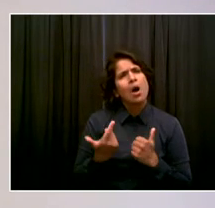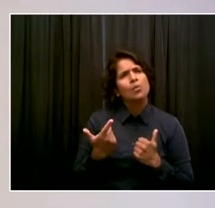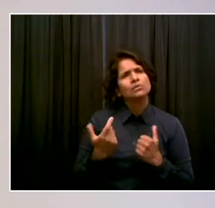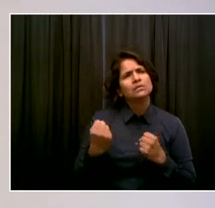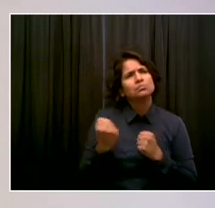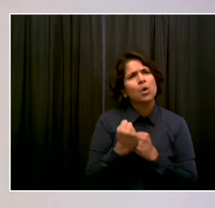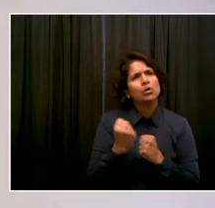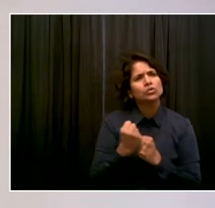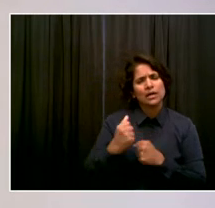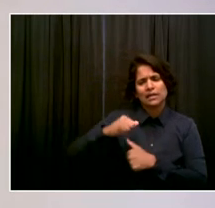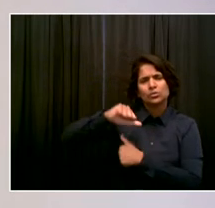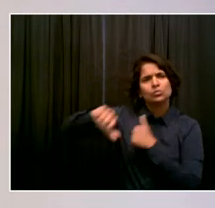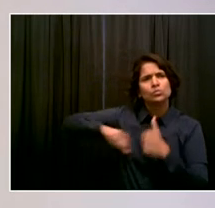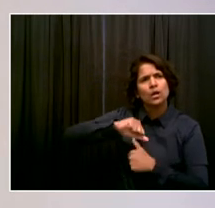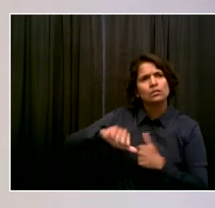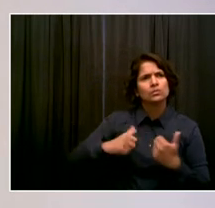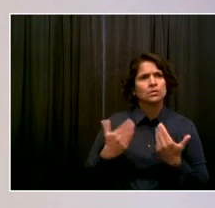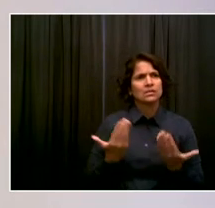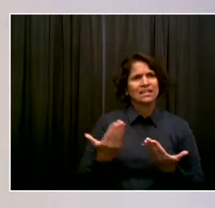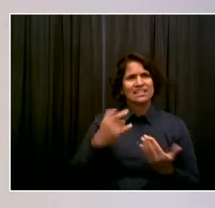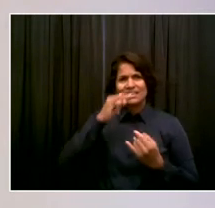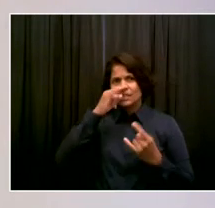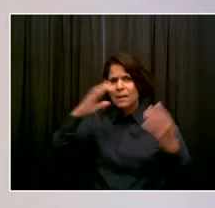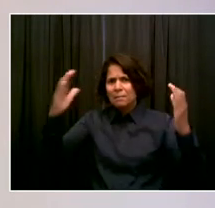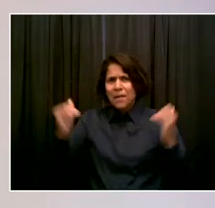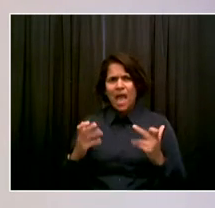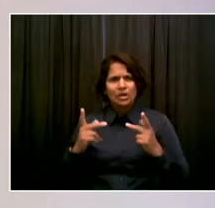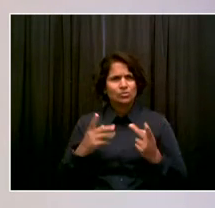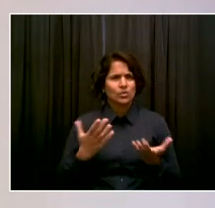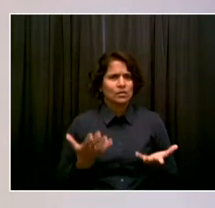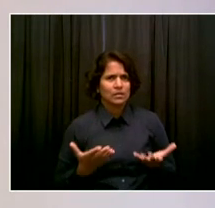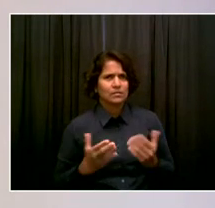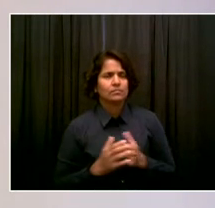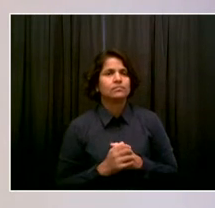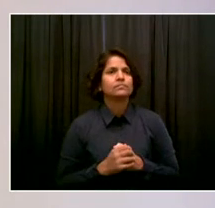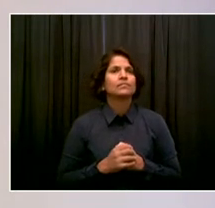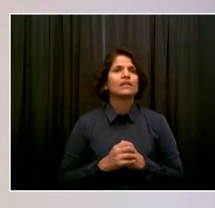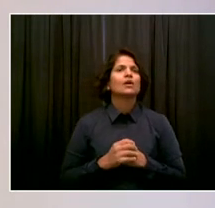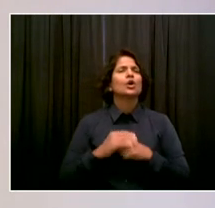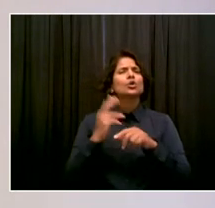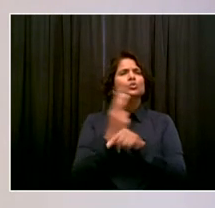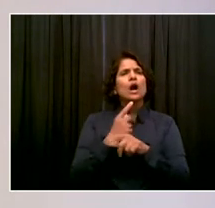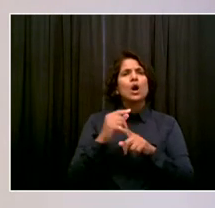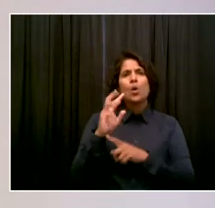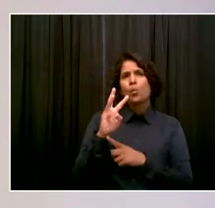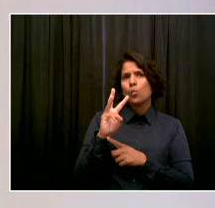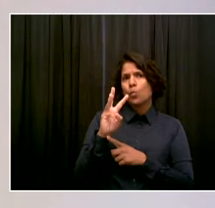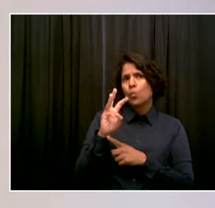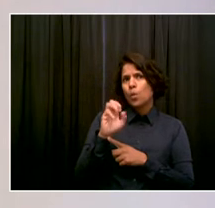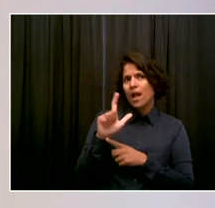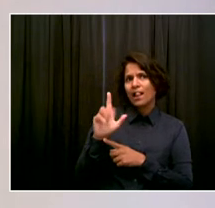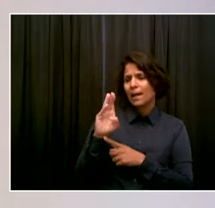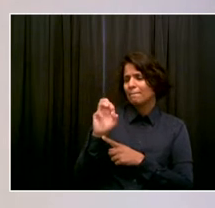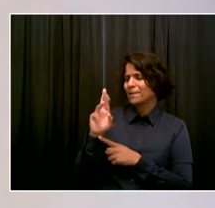school? And I very much appreciated his use of the word well-being because it reflects what we know about schools